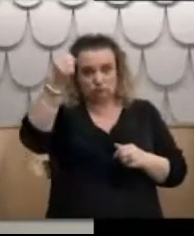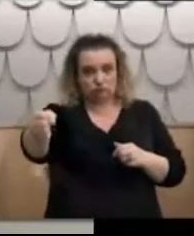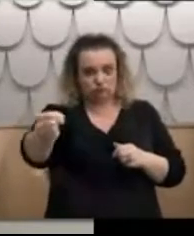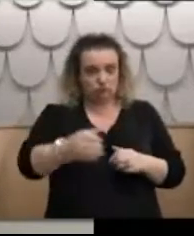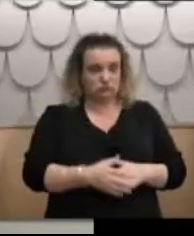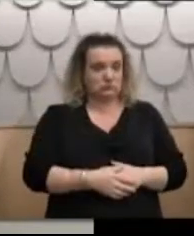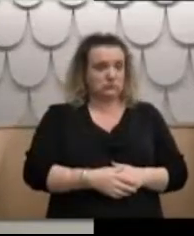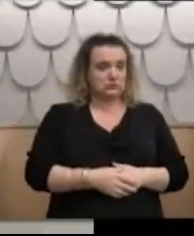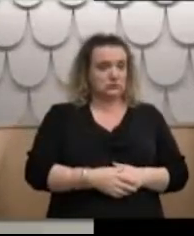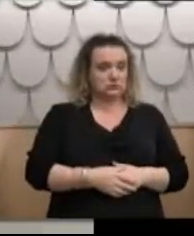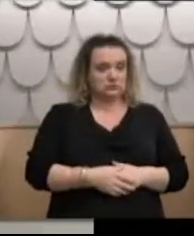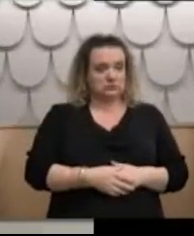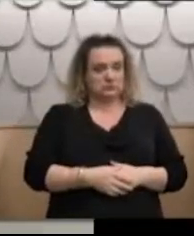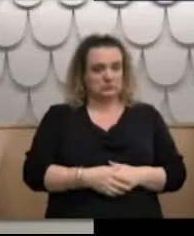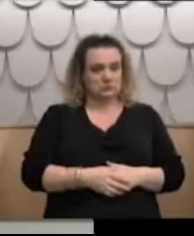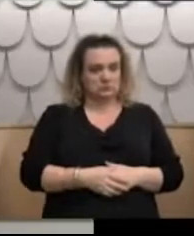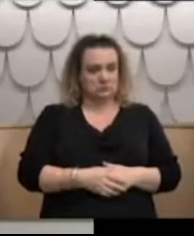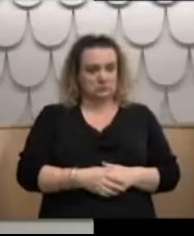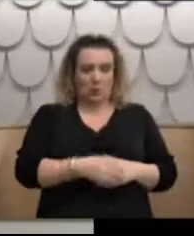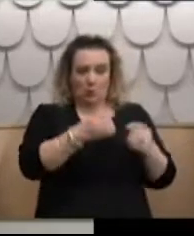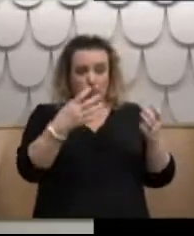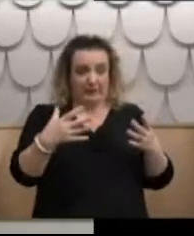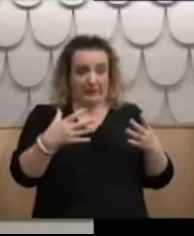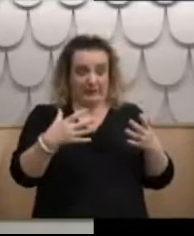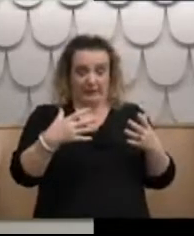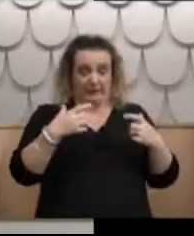part of the Social Welfare, Department of Social Welfare.